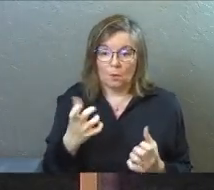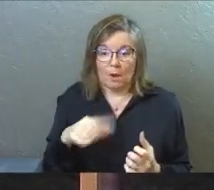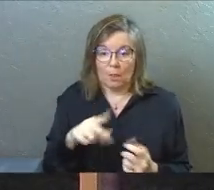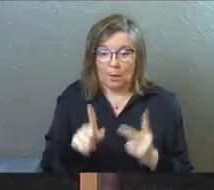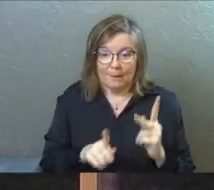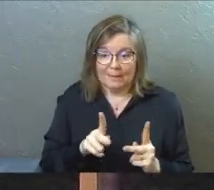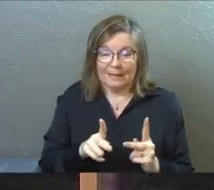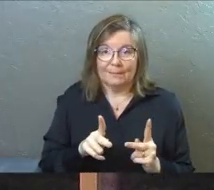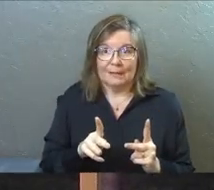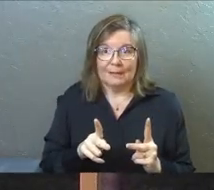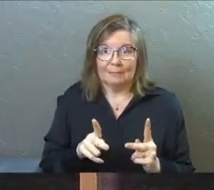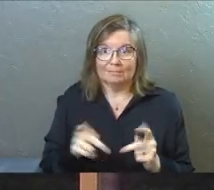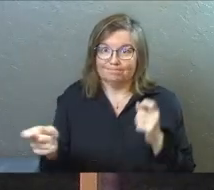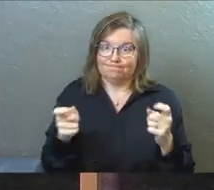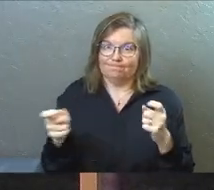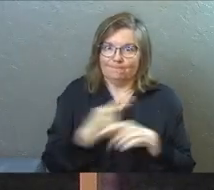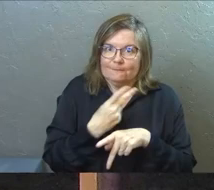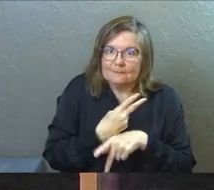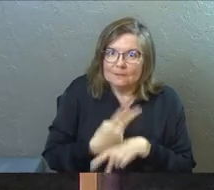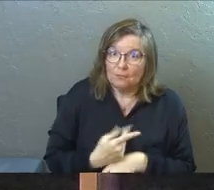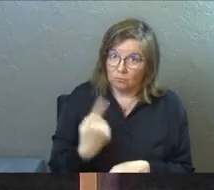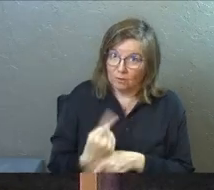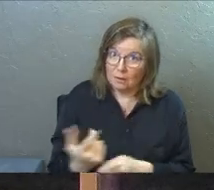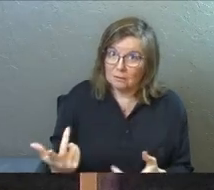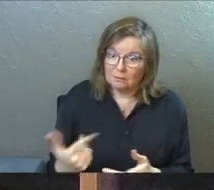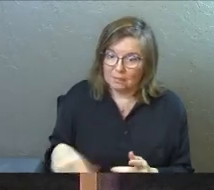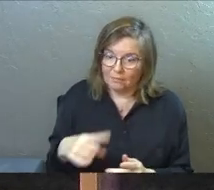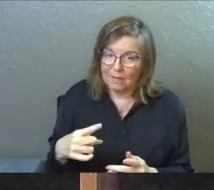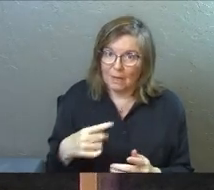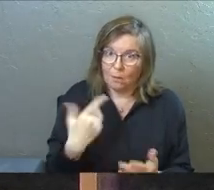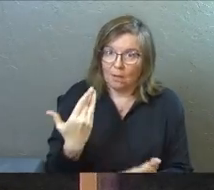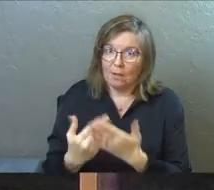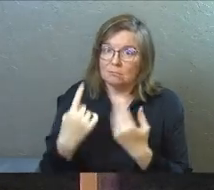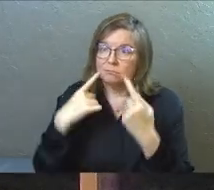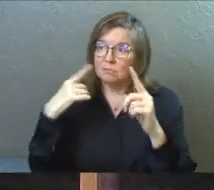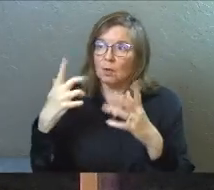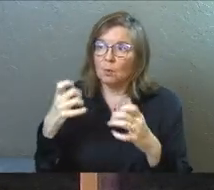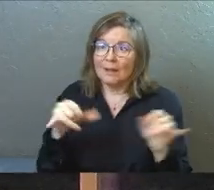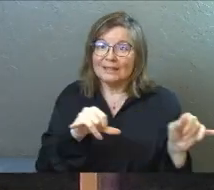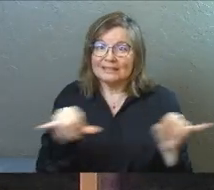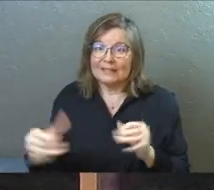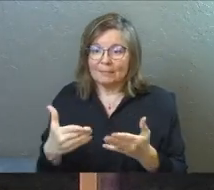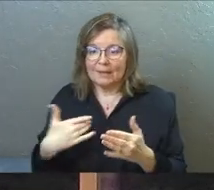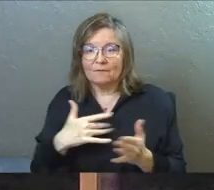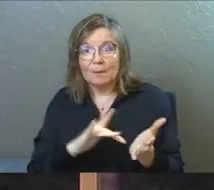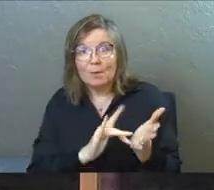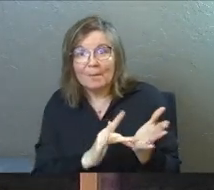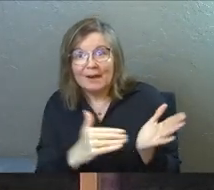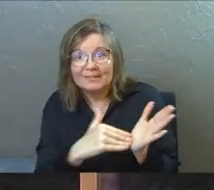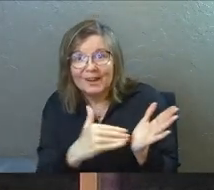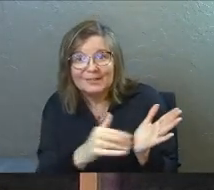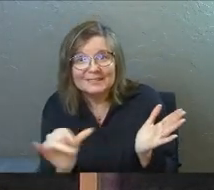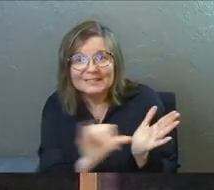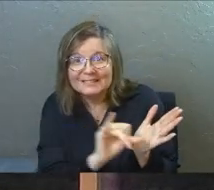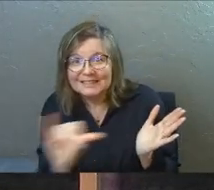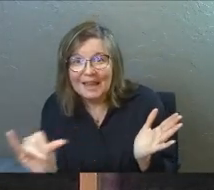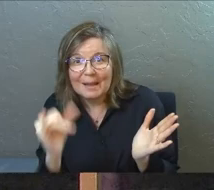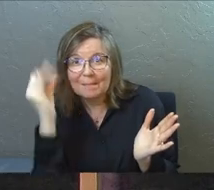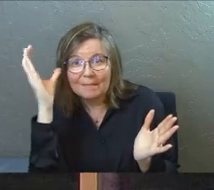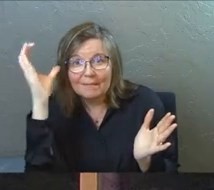want those people at the steering wheel, yes? Because they're going to get you there. And you want the same thing from your medical doctor, by the way.